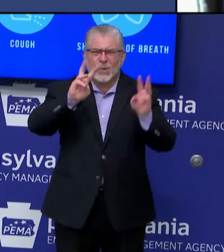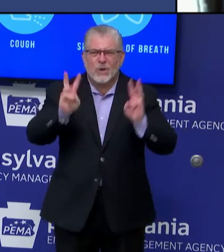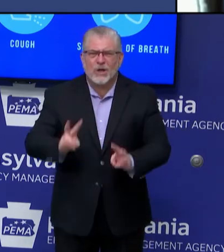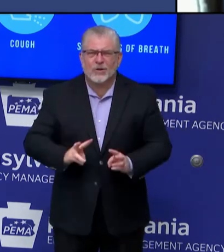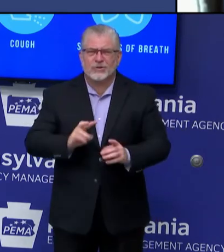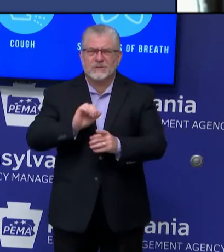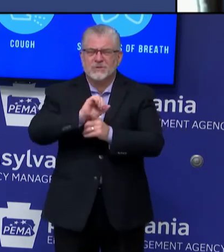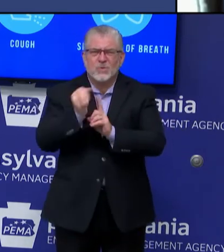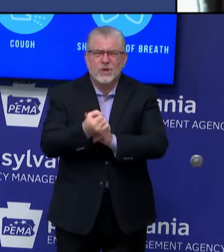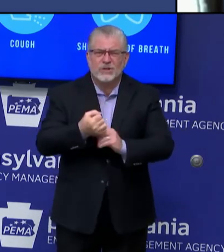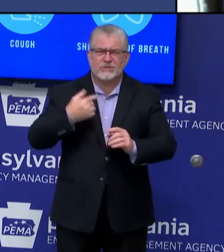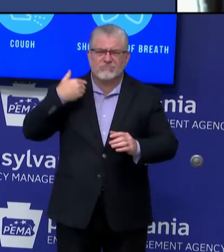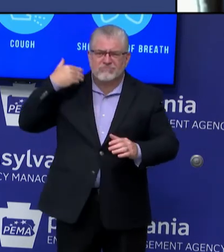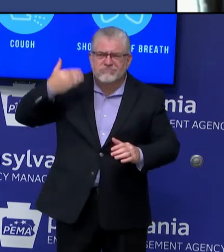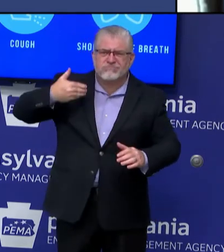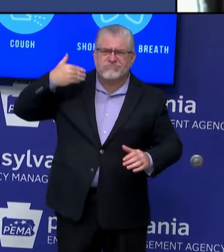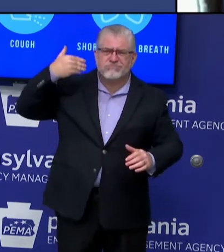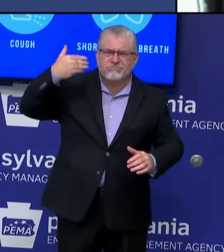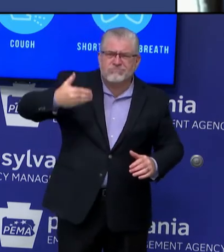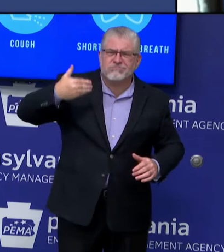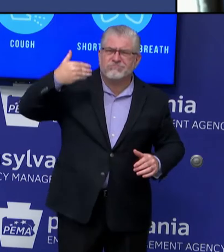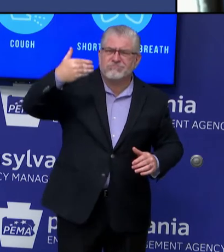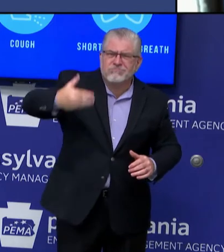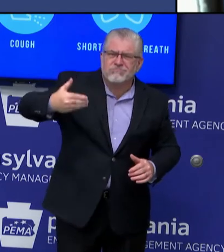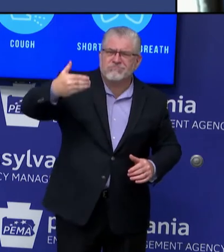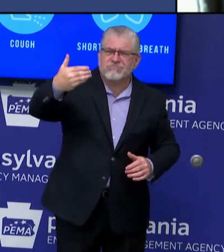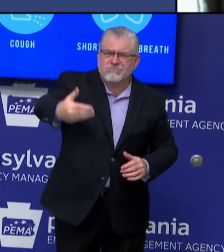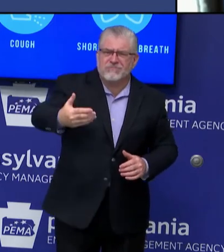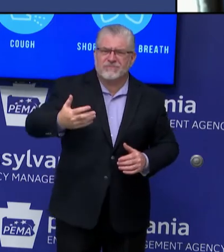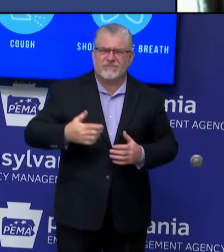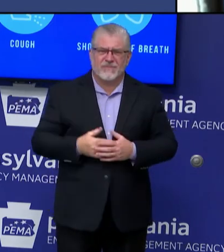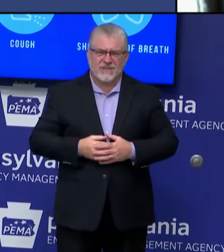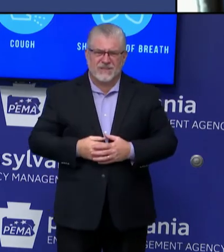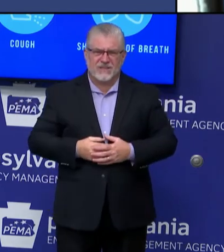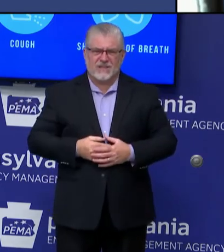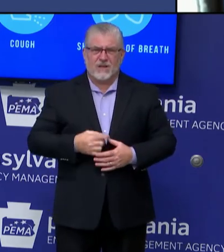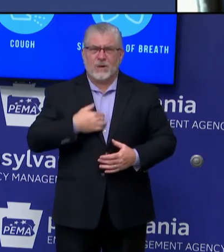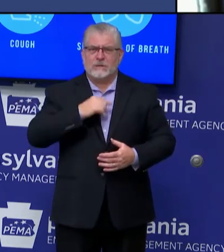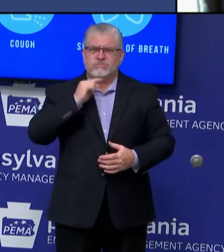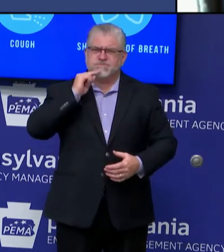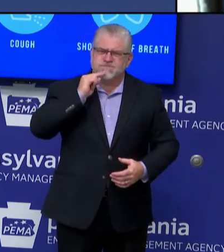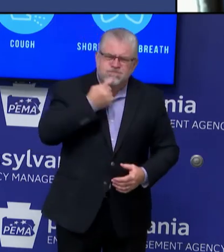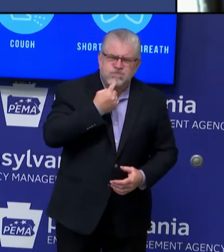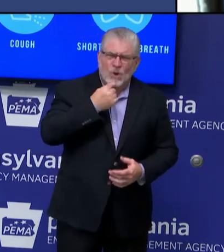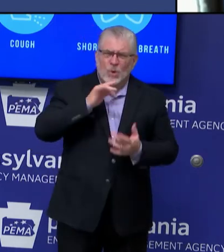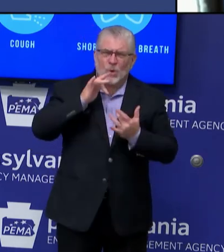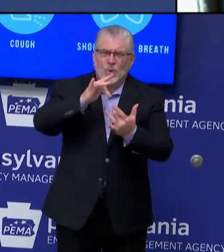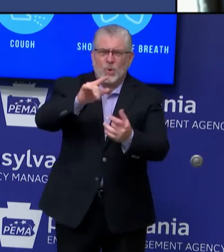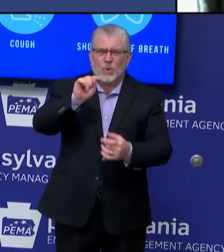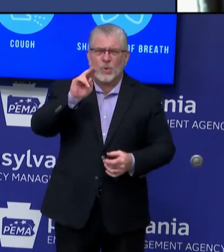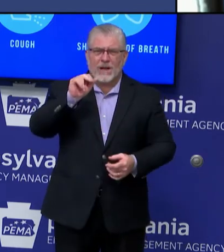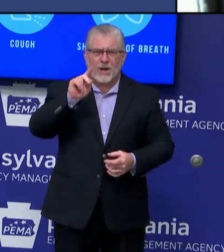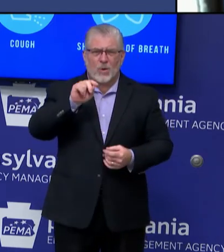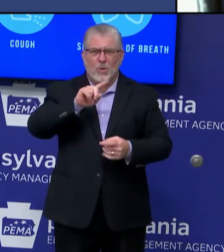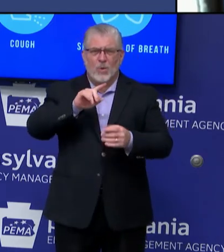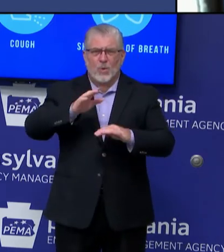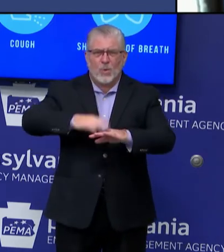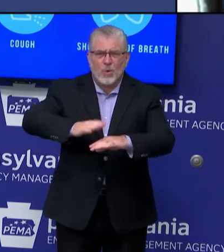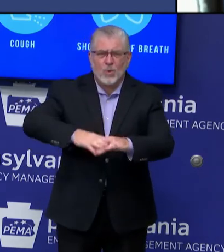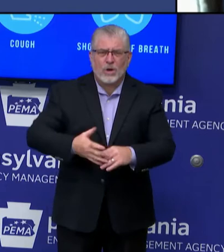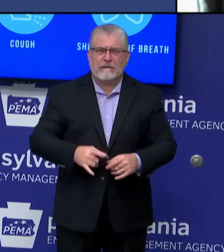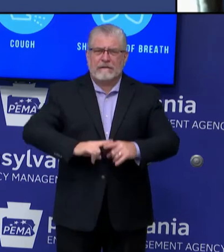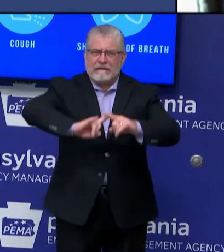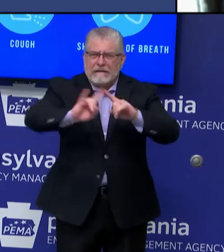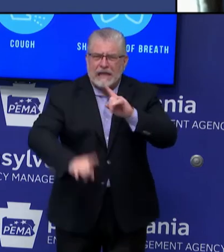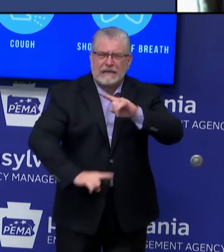Just two days ago, we had severe tornado warnings and thunderstorms happening at the same time that